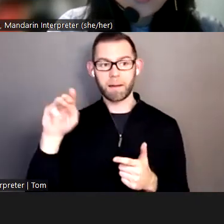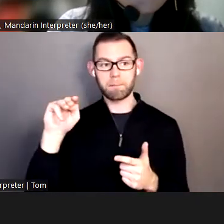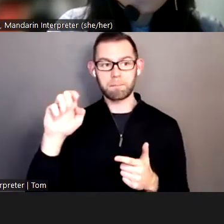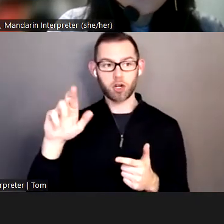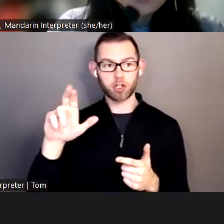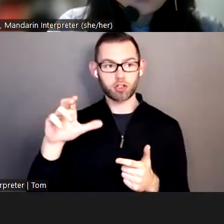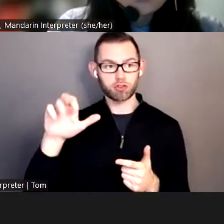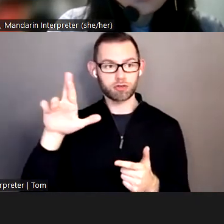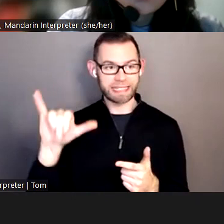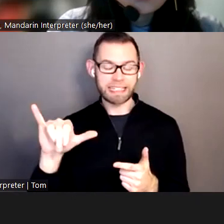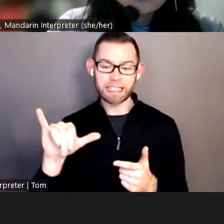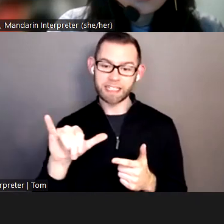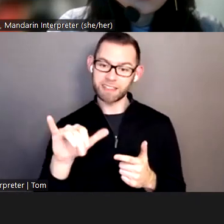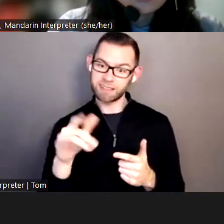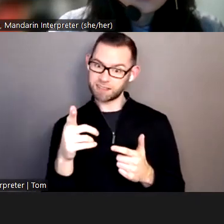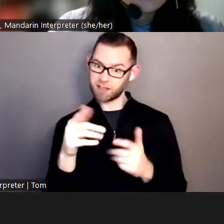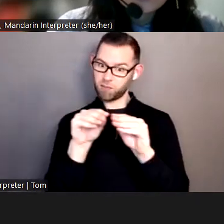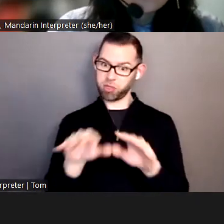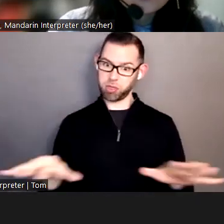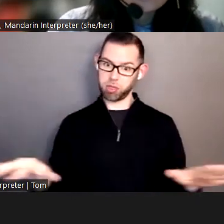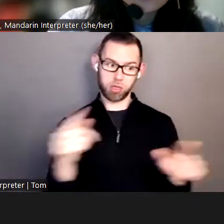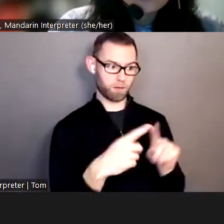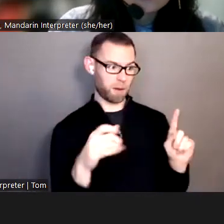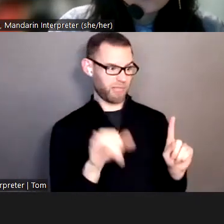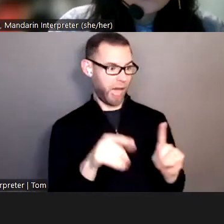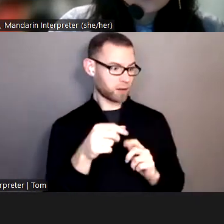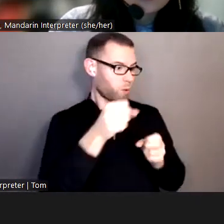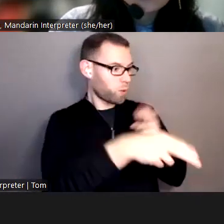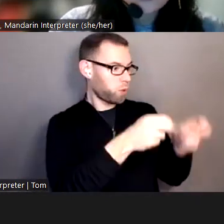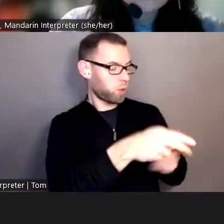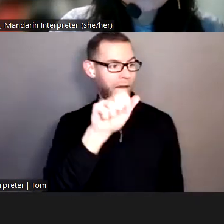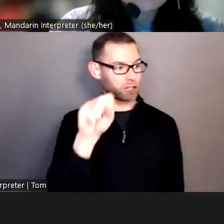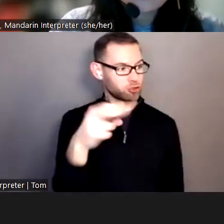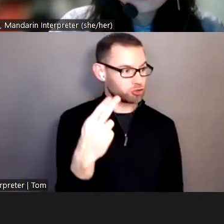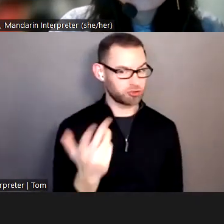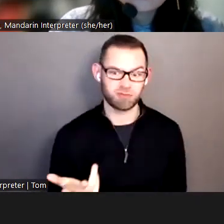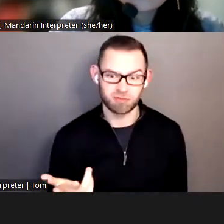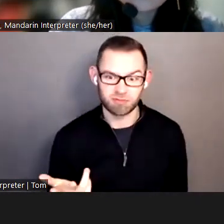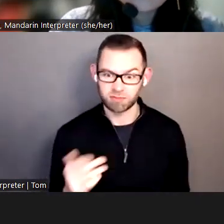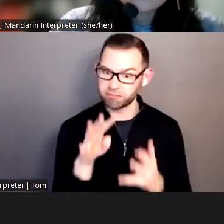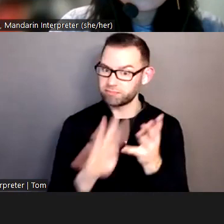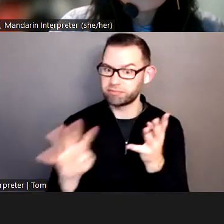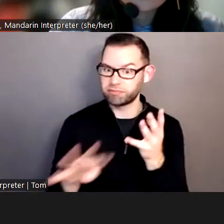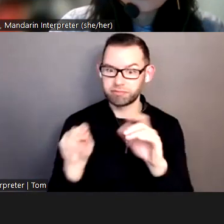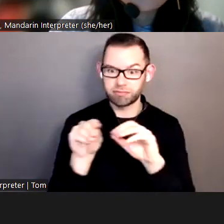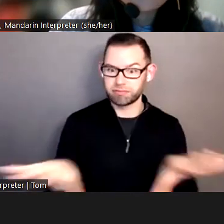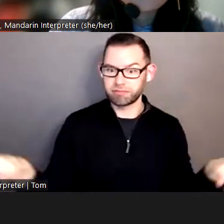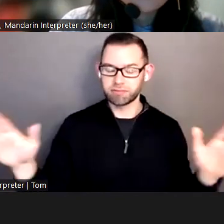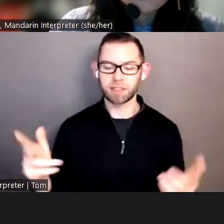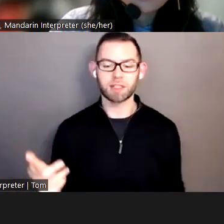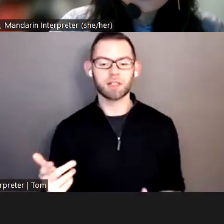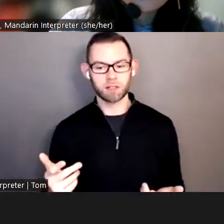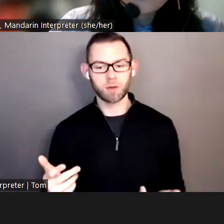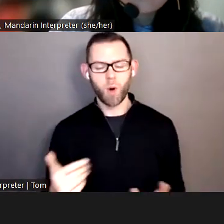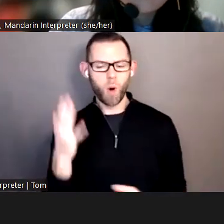ash. So my question here is, why is the state still allowing wind waste